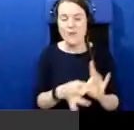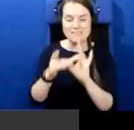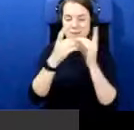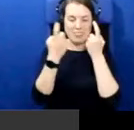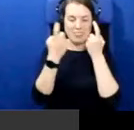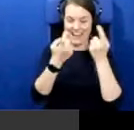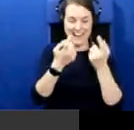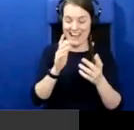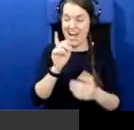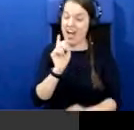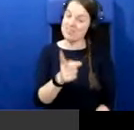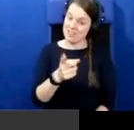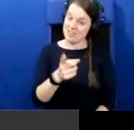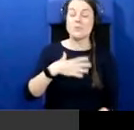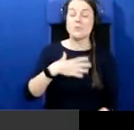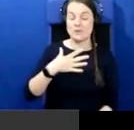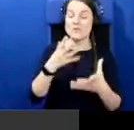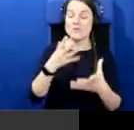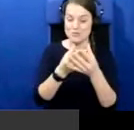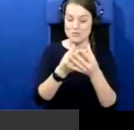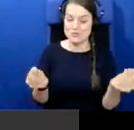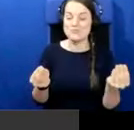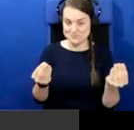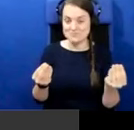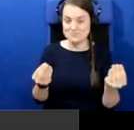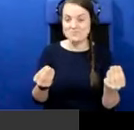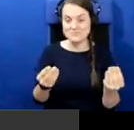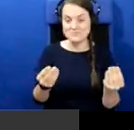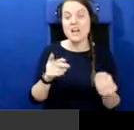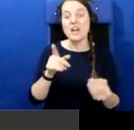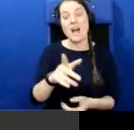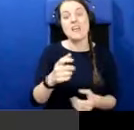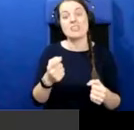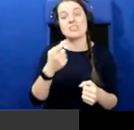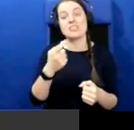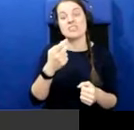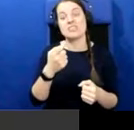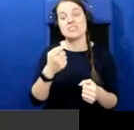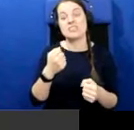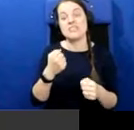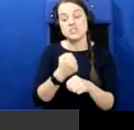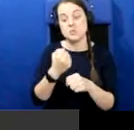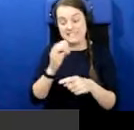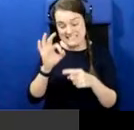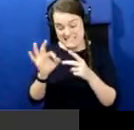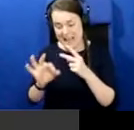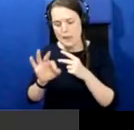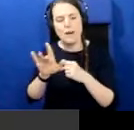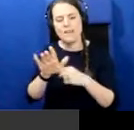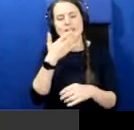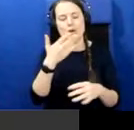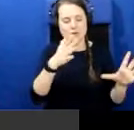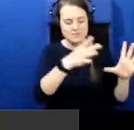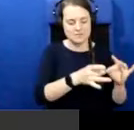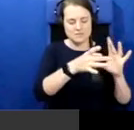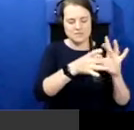something that needs to re-address. They maybe do it in great detail, but they don't relate disparate elements of the curriculum to